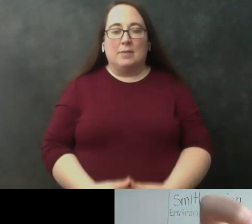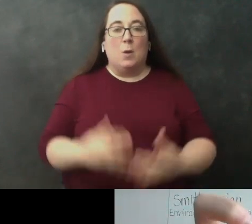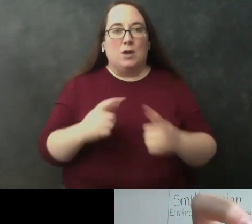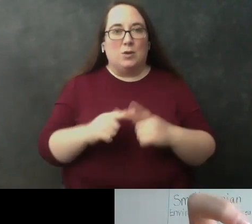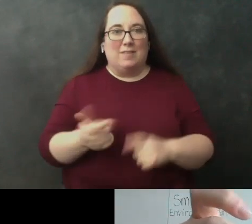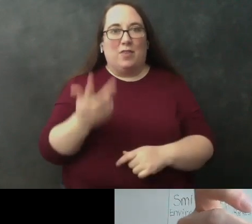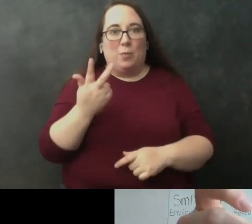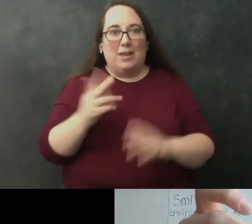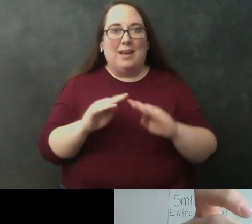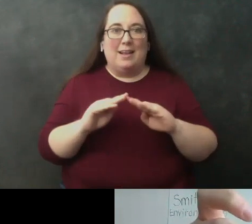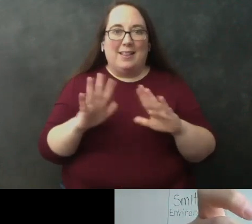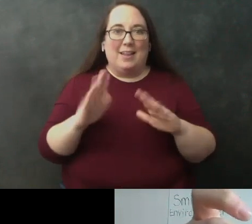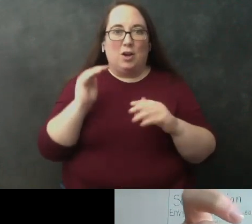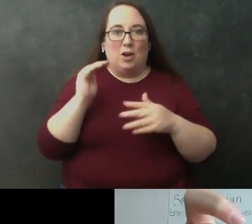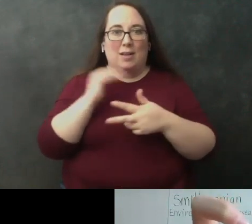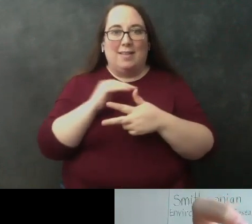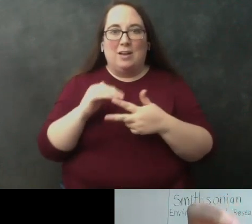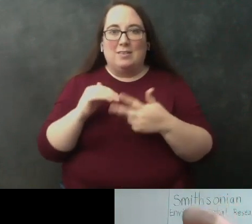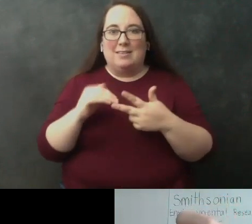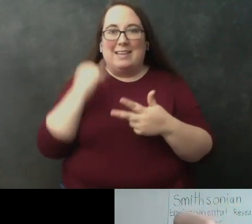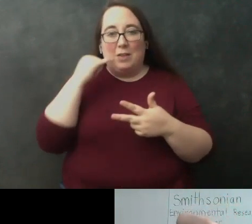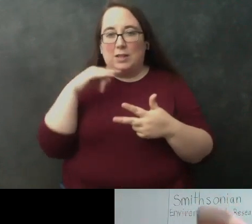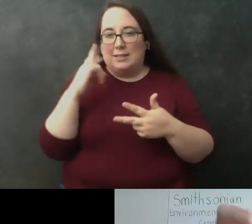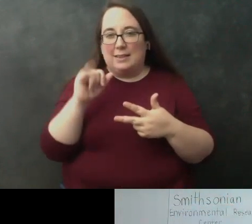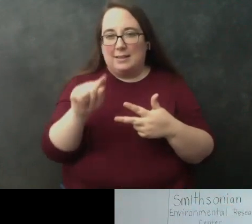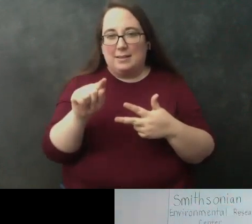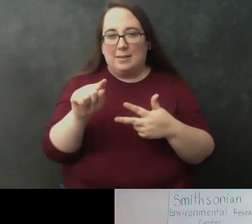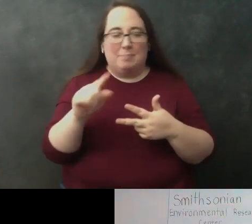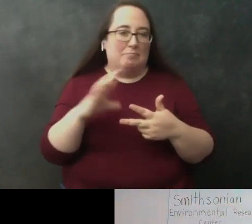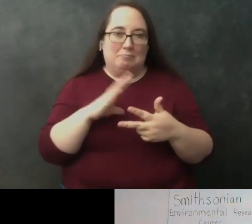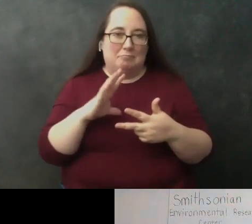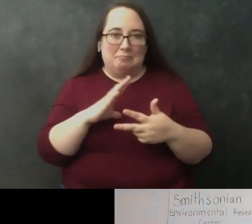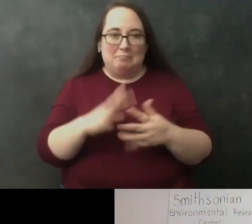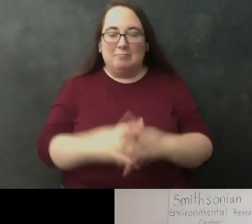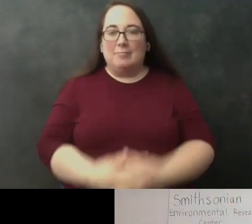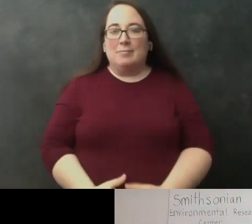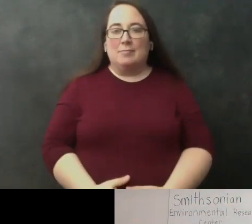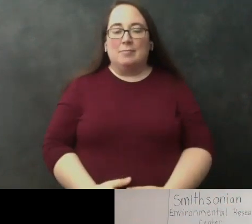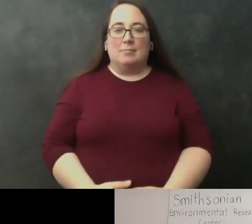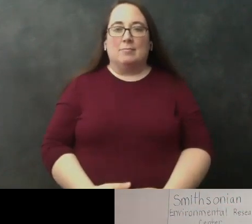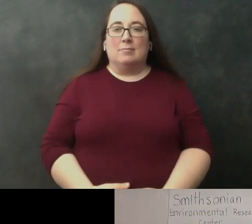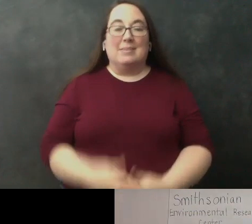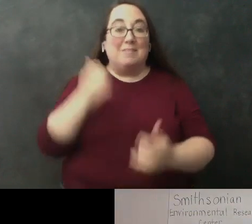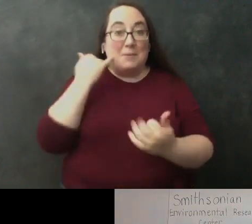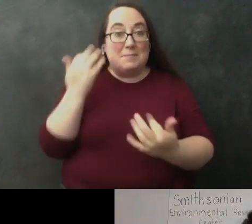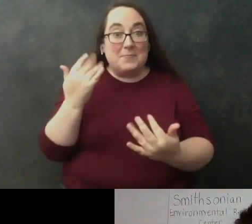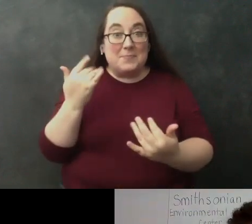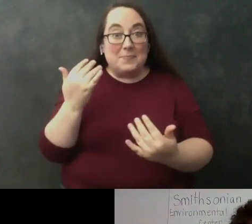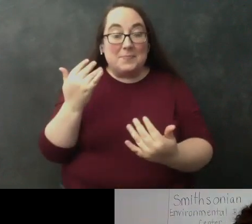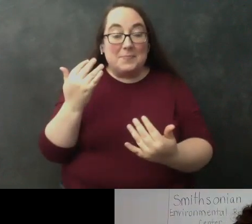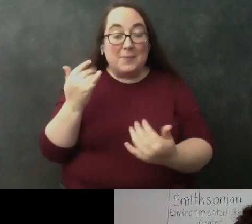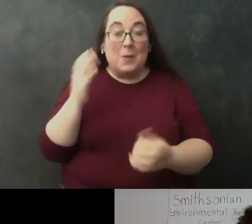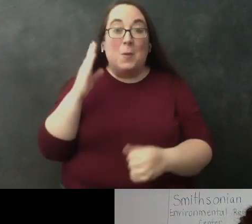distinct layers and if your sample looks like this also totally like that's totally fine if you wait a little bit longer eventually